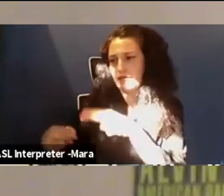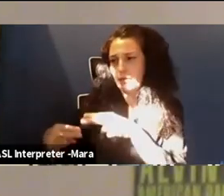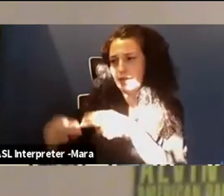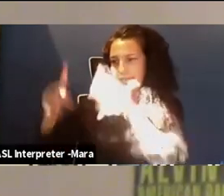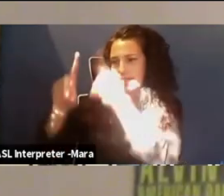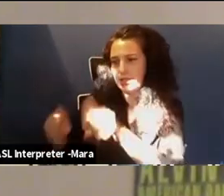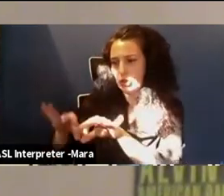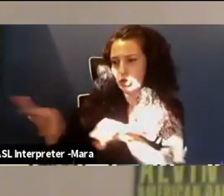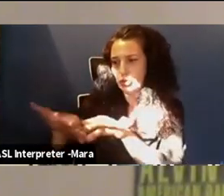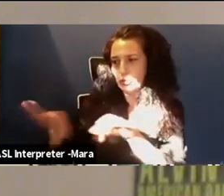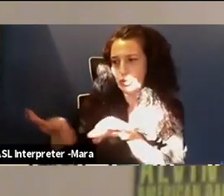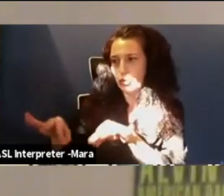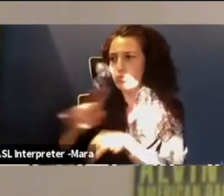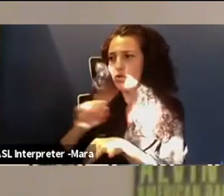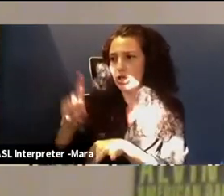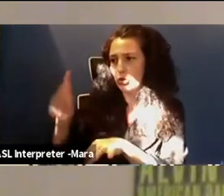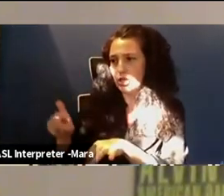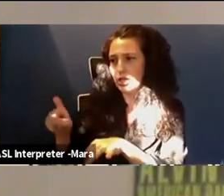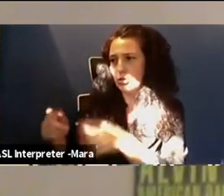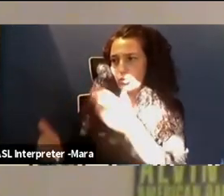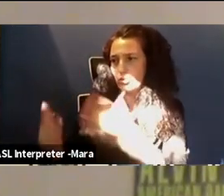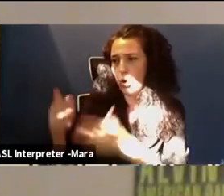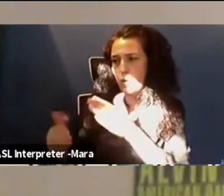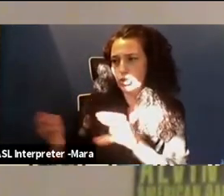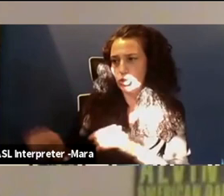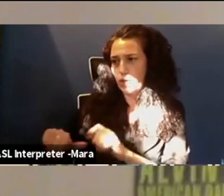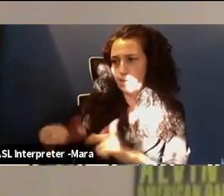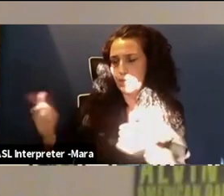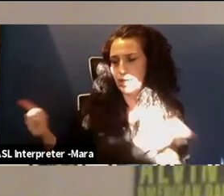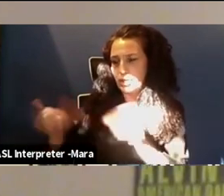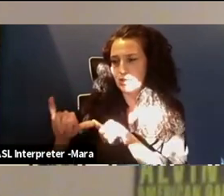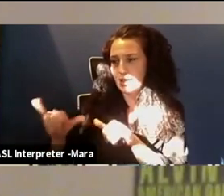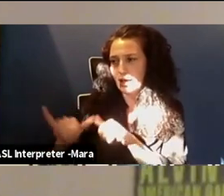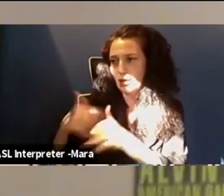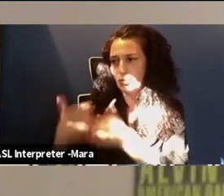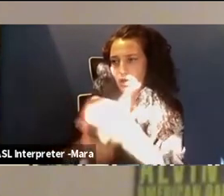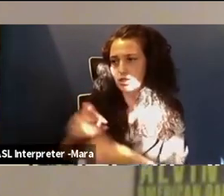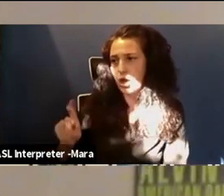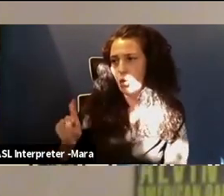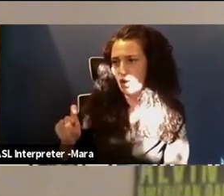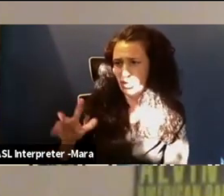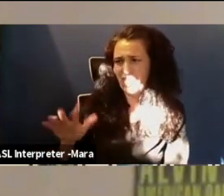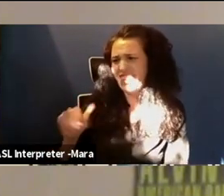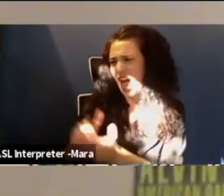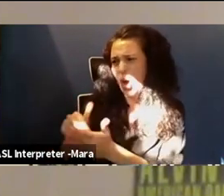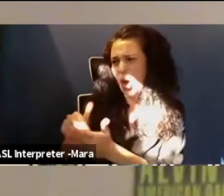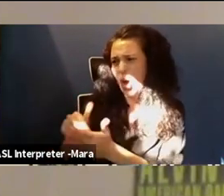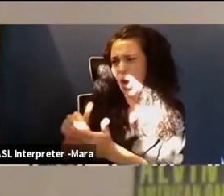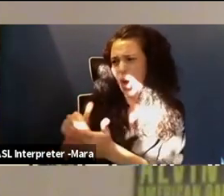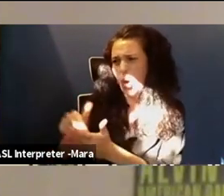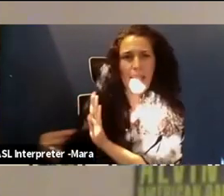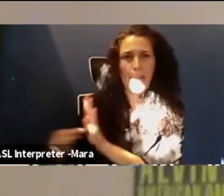So we need robots that can do large scale process, hundreds or thousands of samples, run them through the